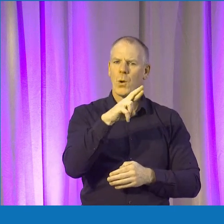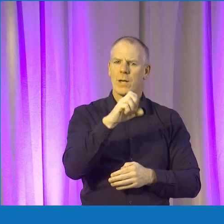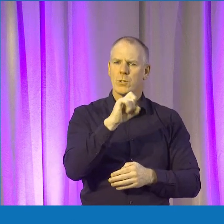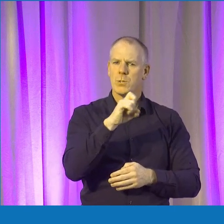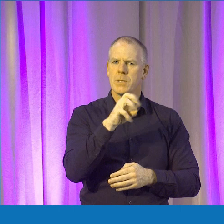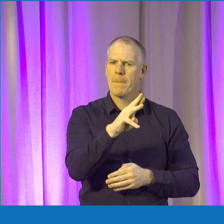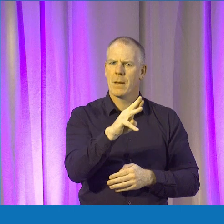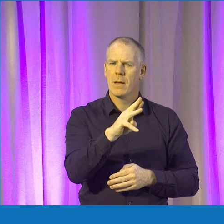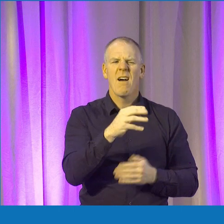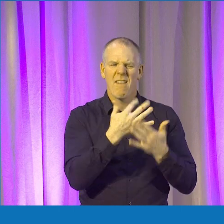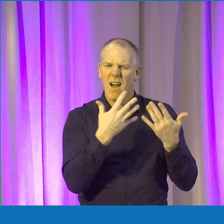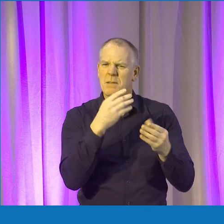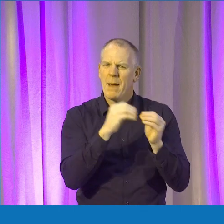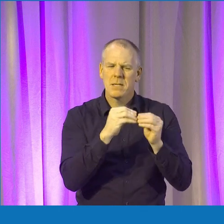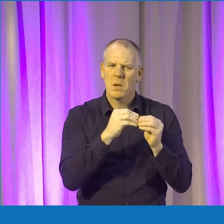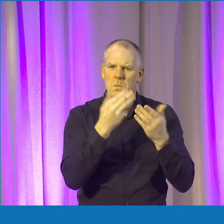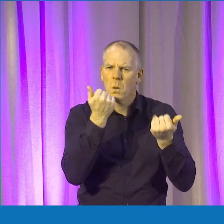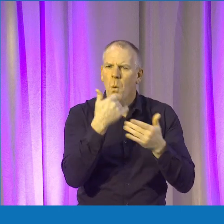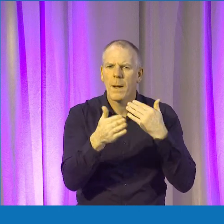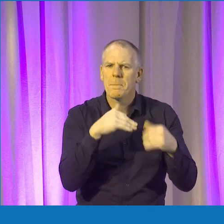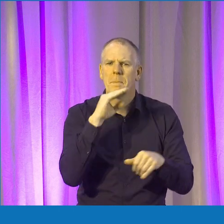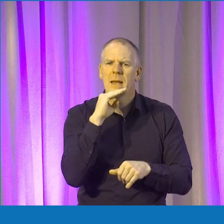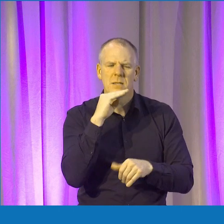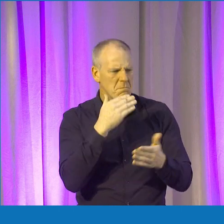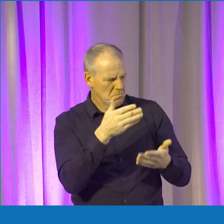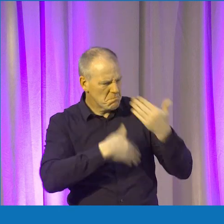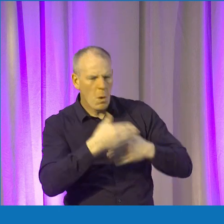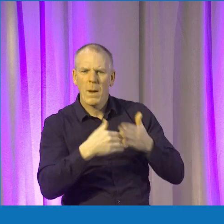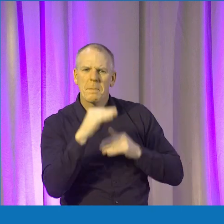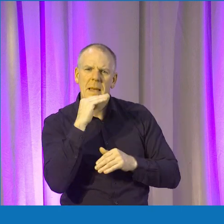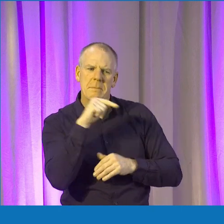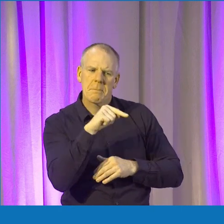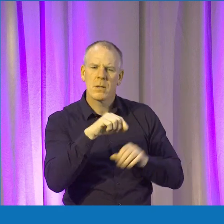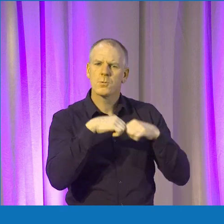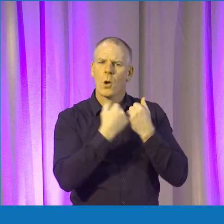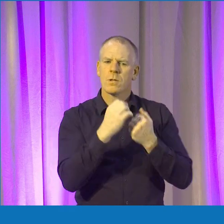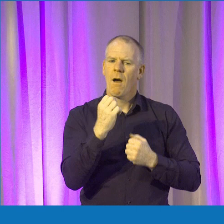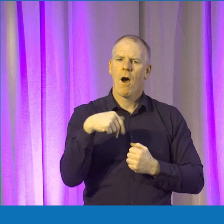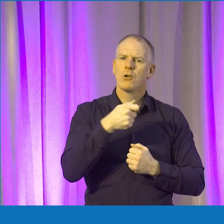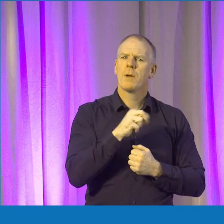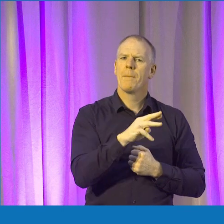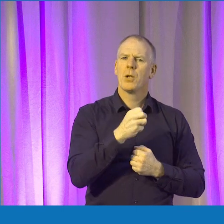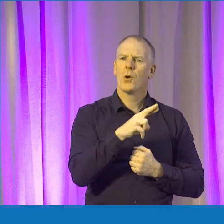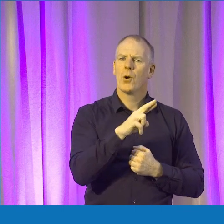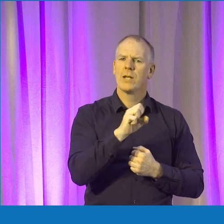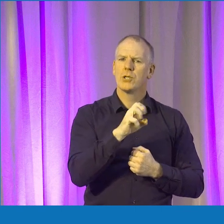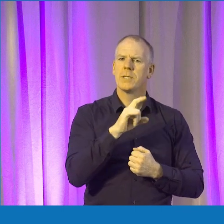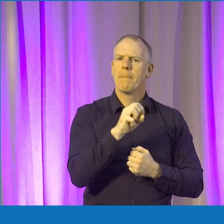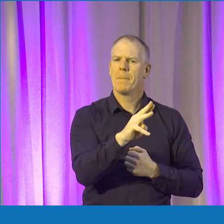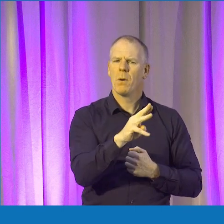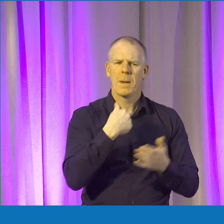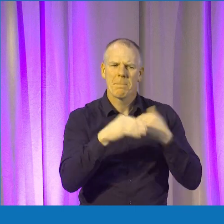everybody quite knows what it is. Can you guys tell me what is social entrepreneurship? Yeah, so social entrepreneurship,